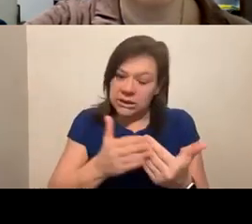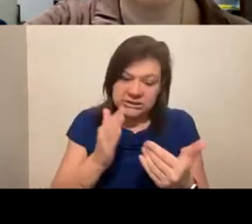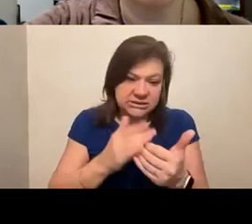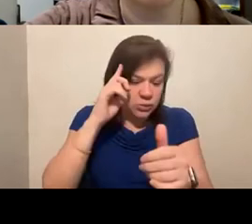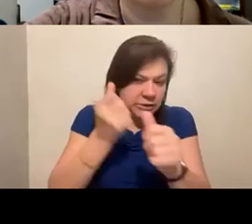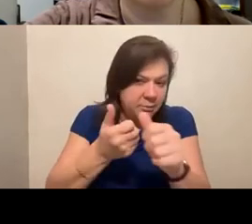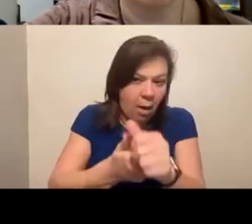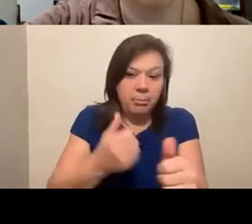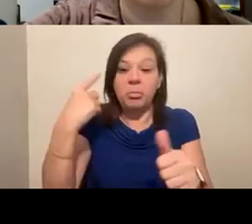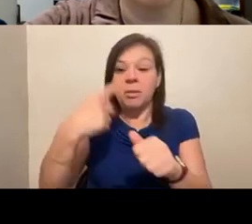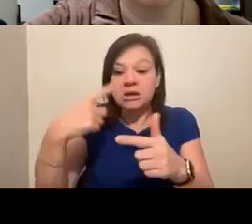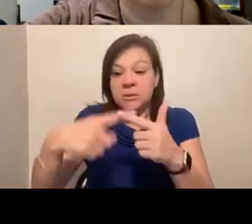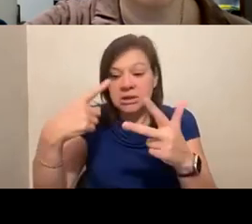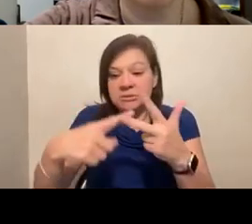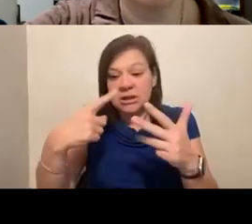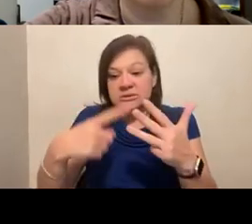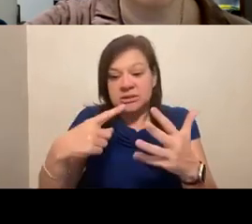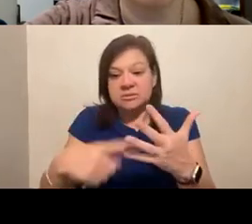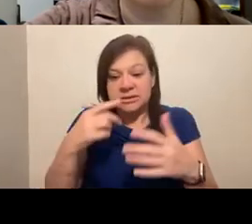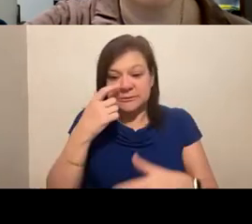everything else that we're juggling.